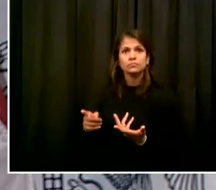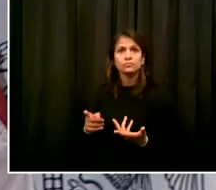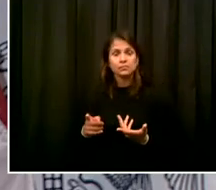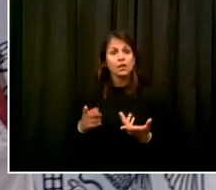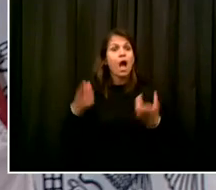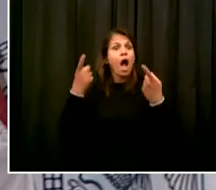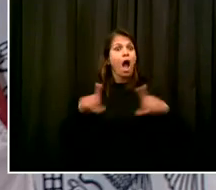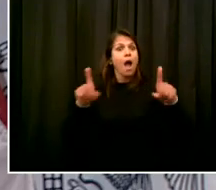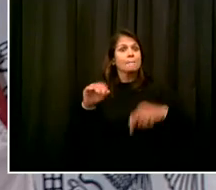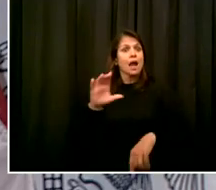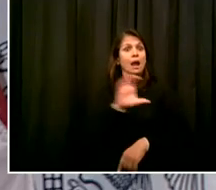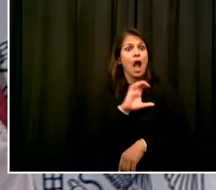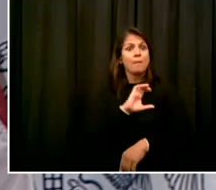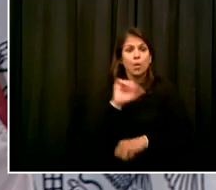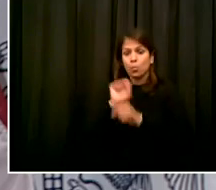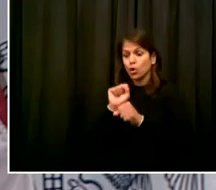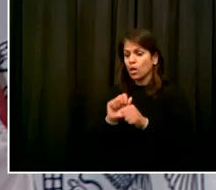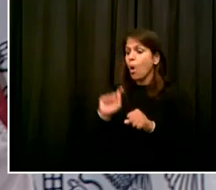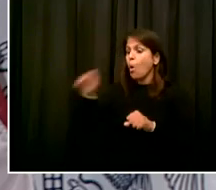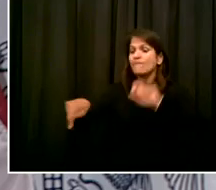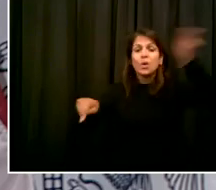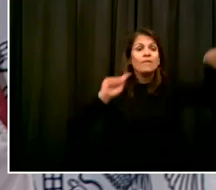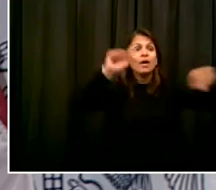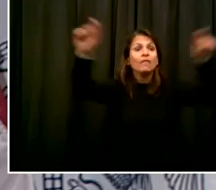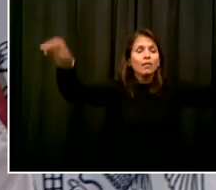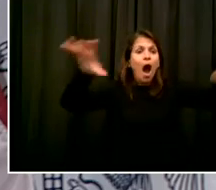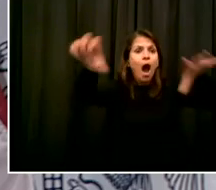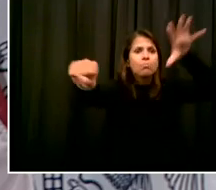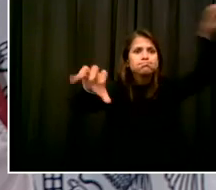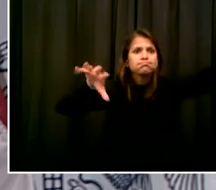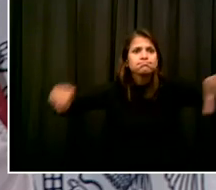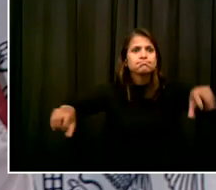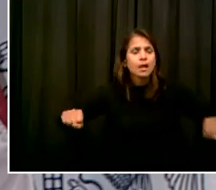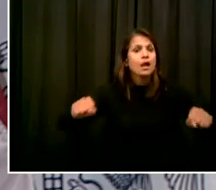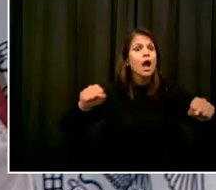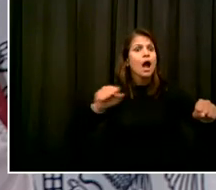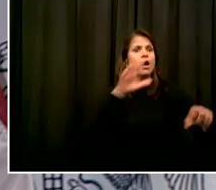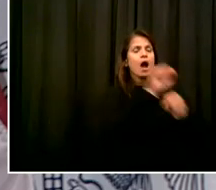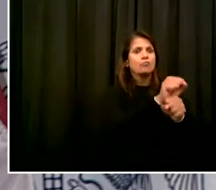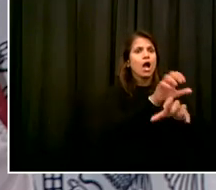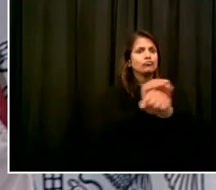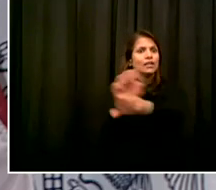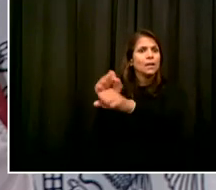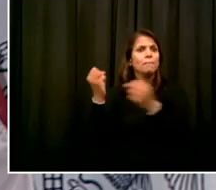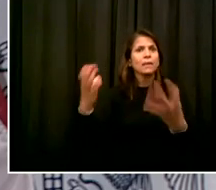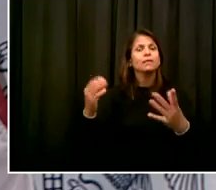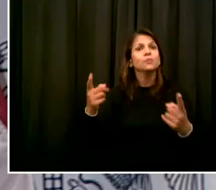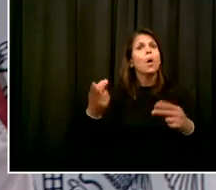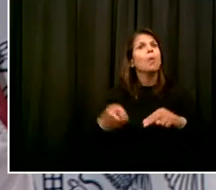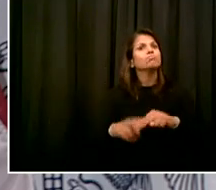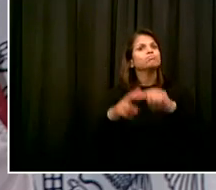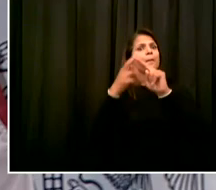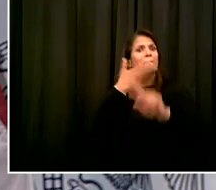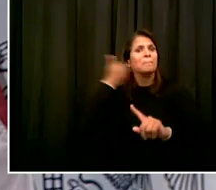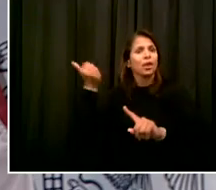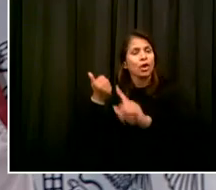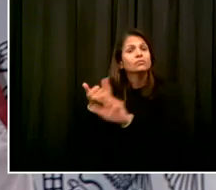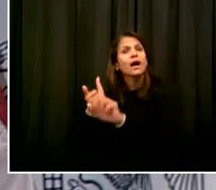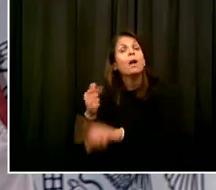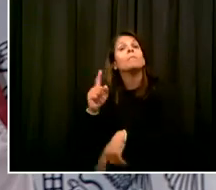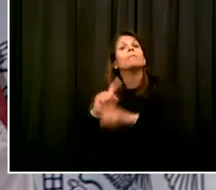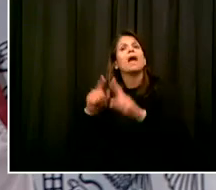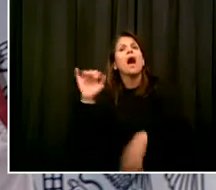we've got to do a lot more to continue to push back crime and get ourselves back to a more normal place. All right.